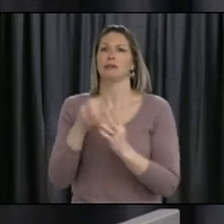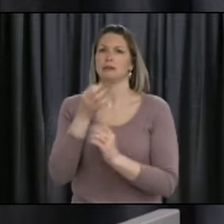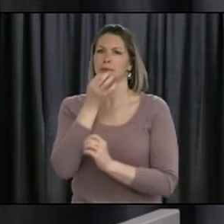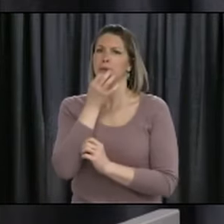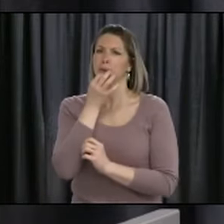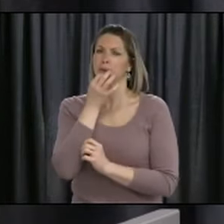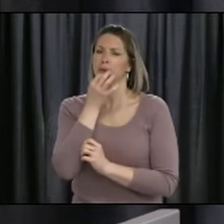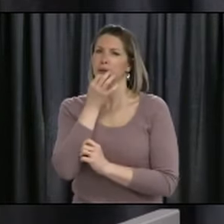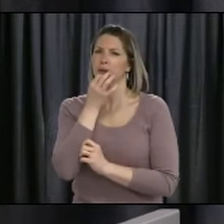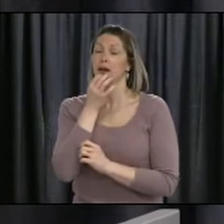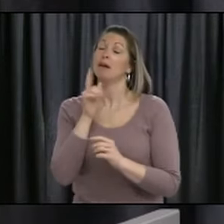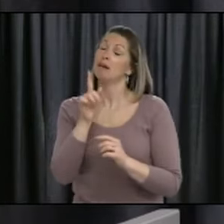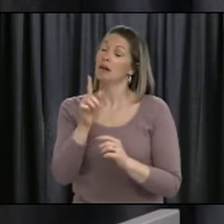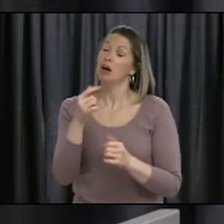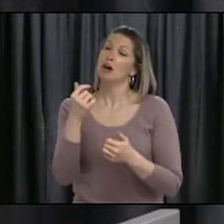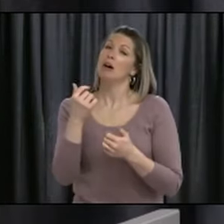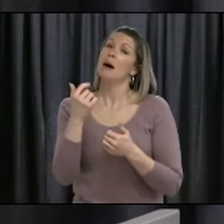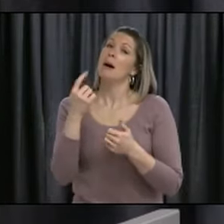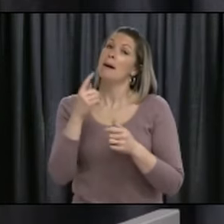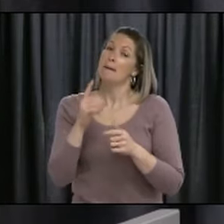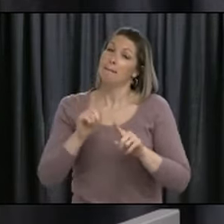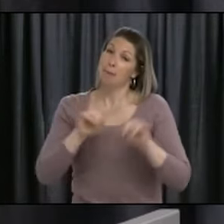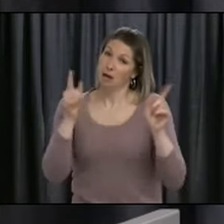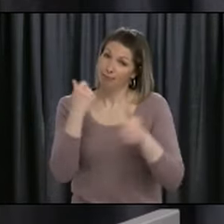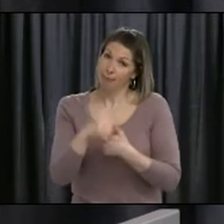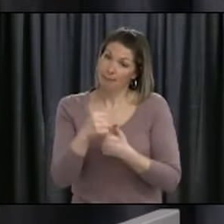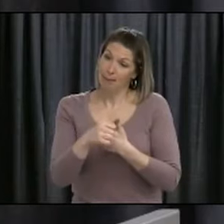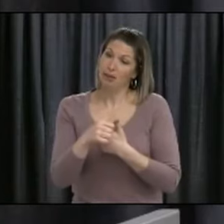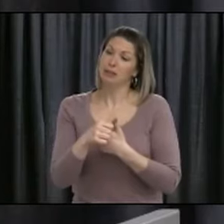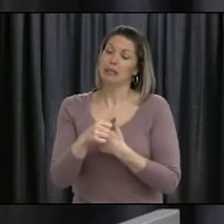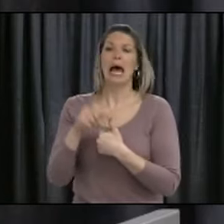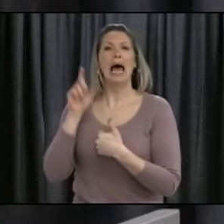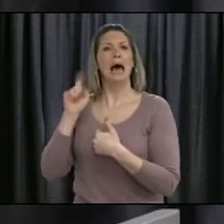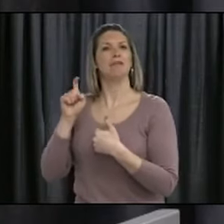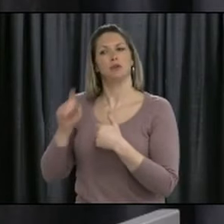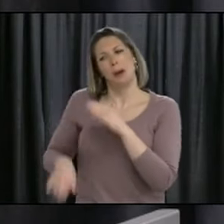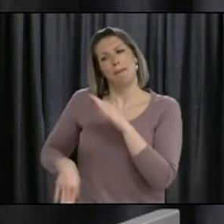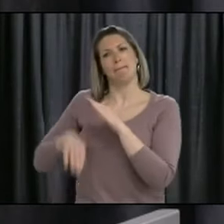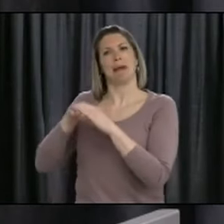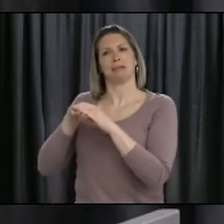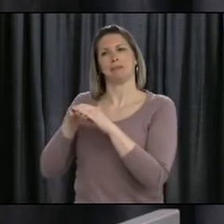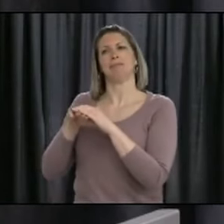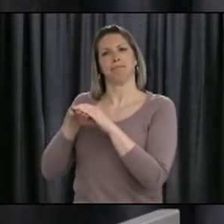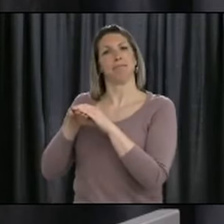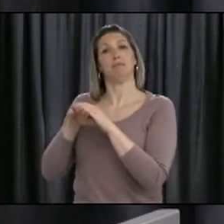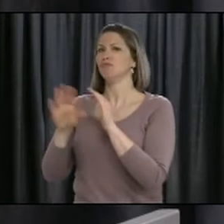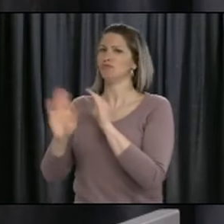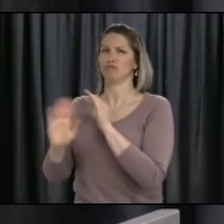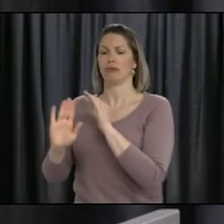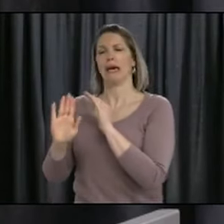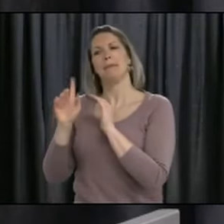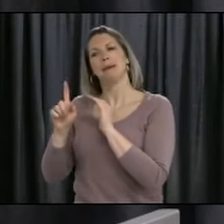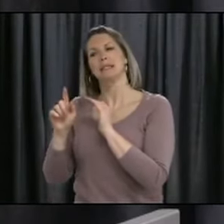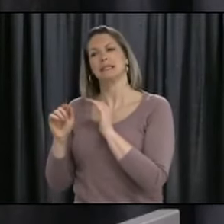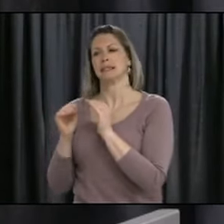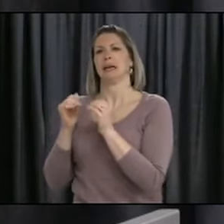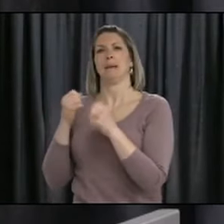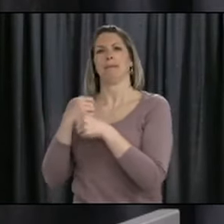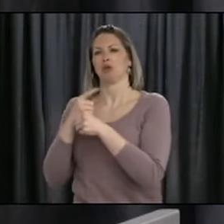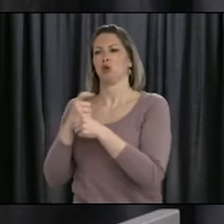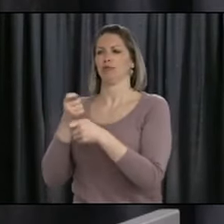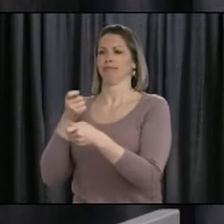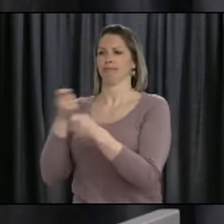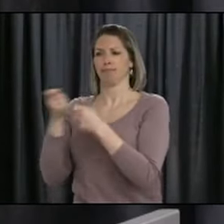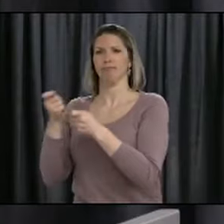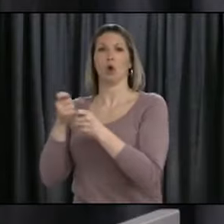our minds always has to be that without any reserve capacity, we will be challenged to move to the next level. So